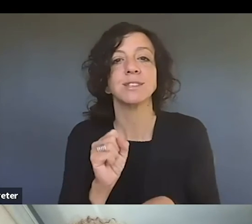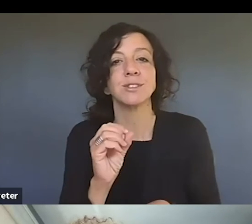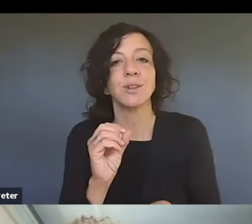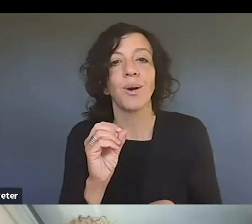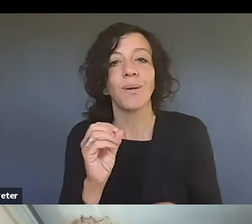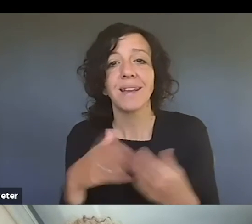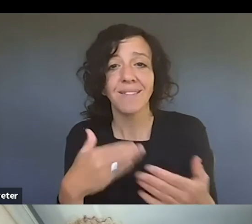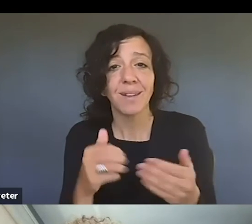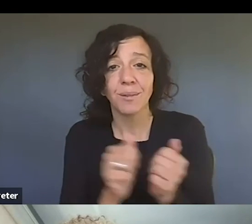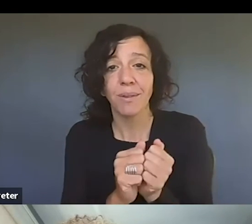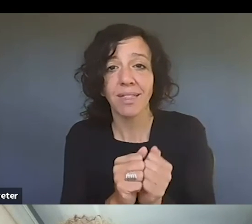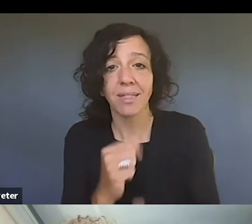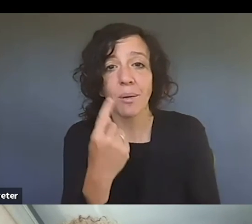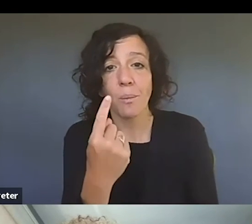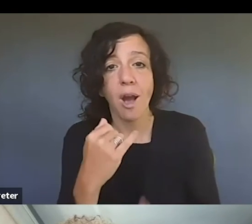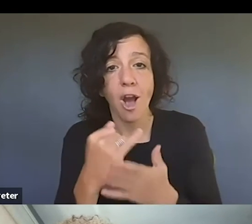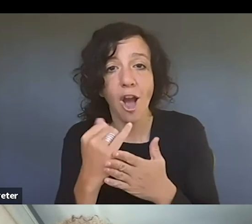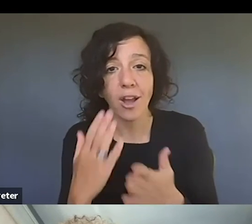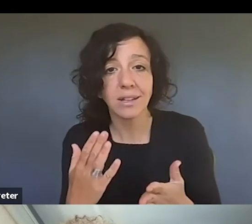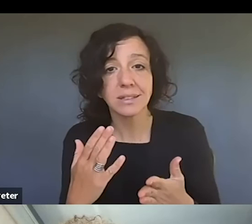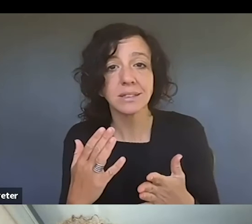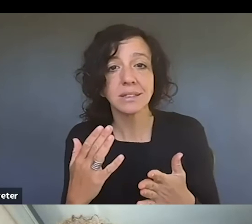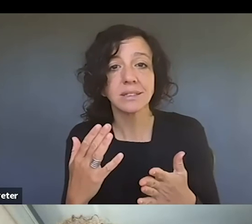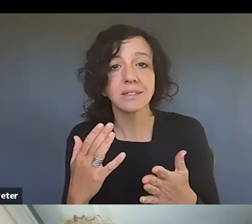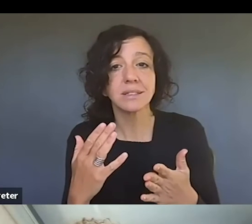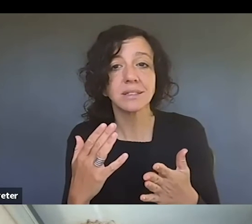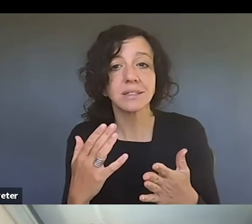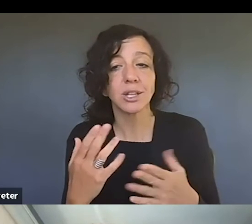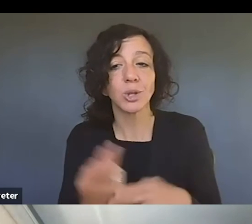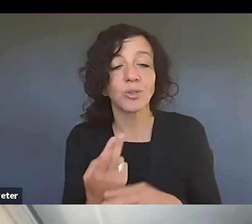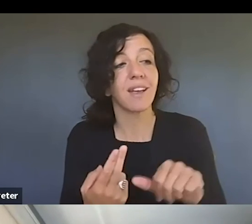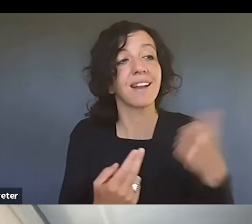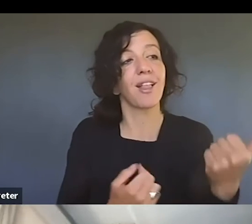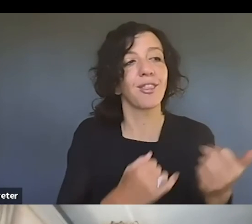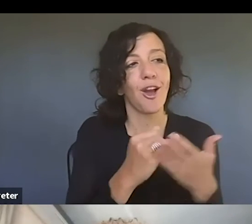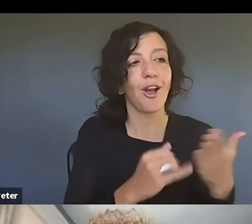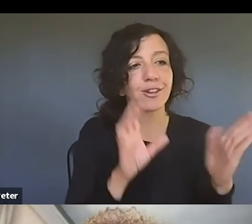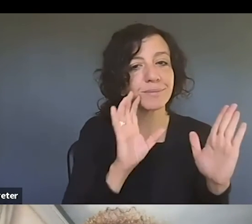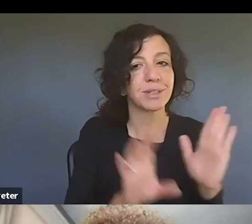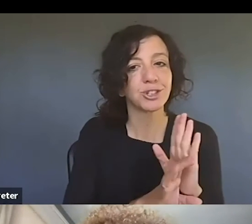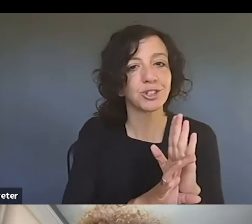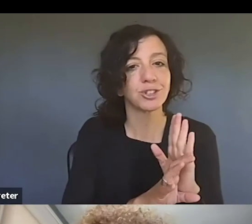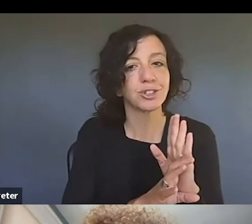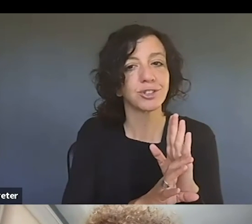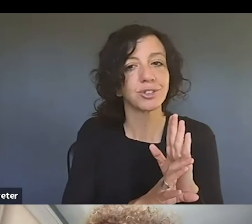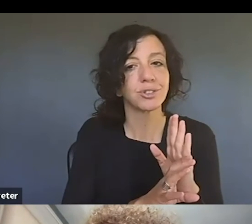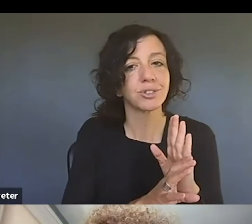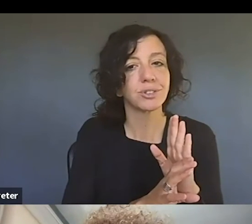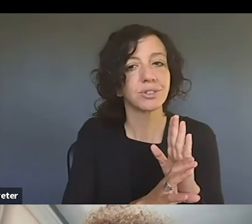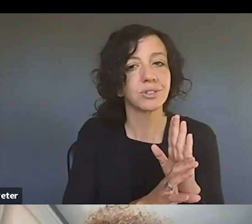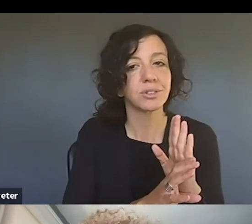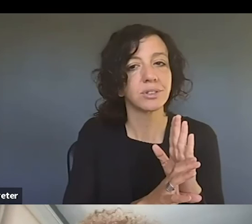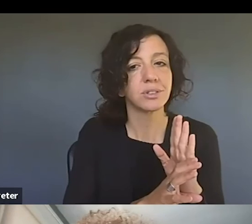artist's use of another artist's images in a,